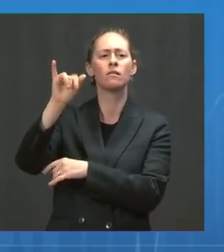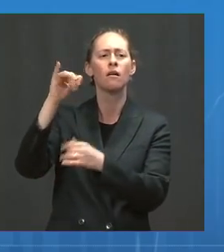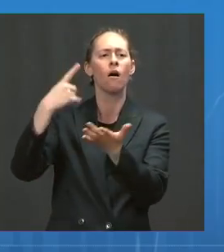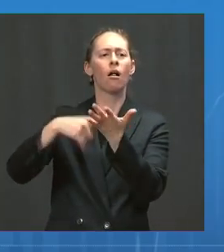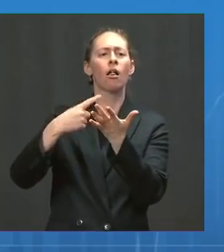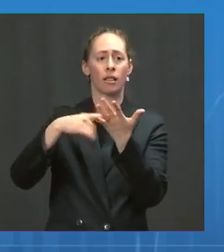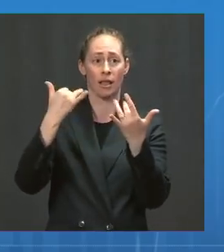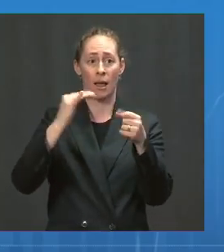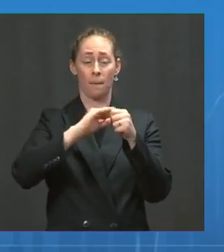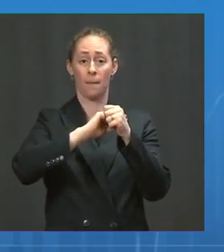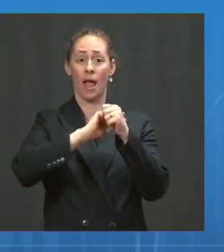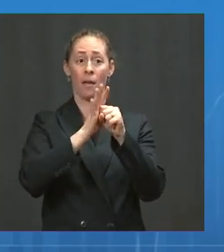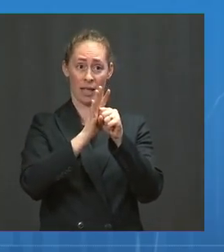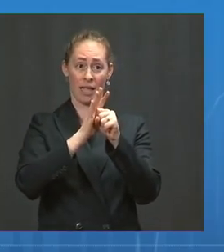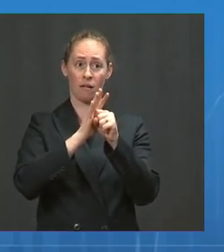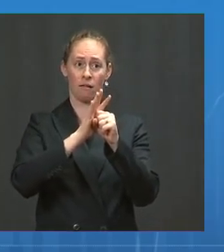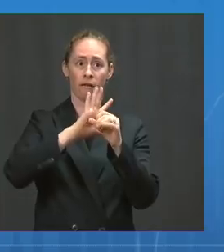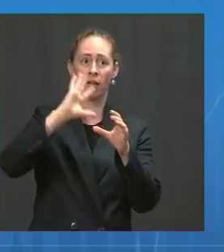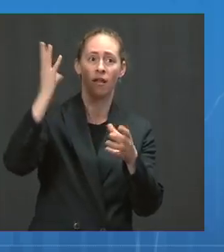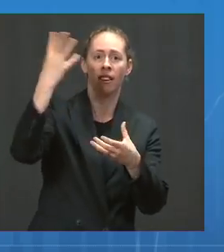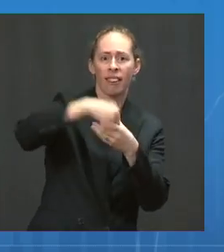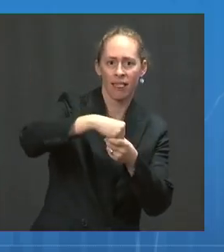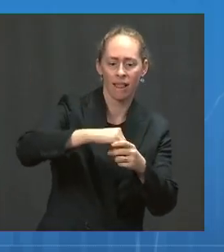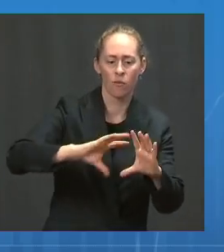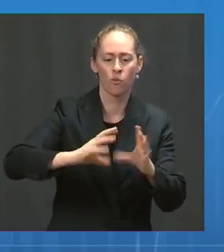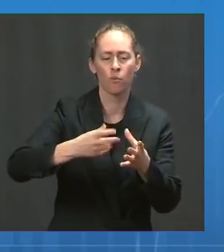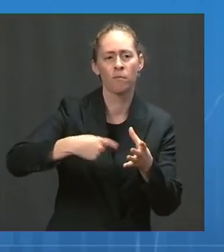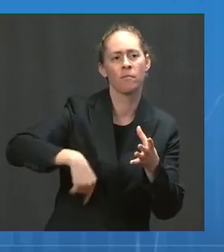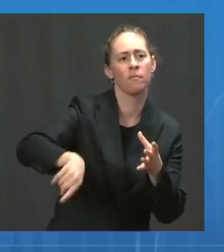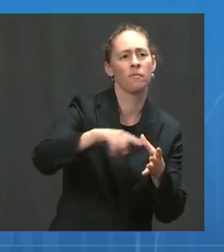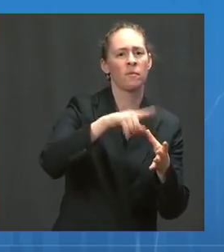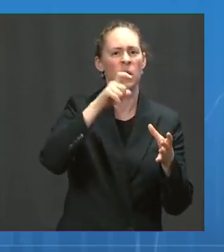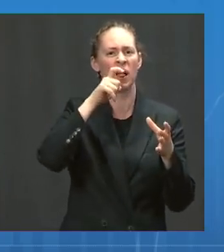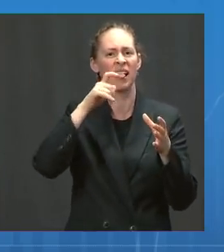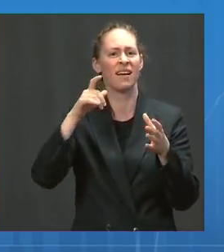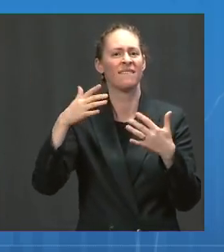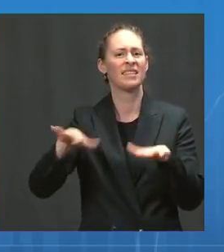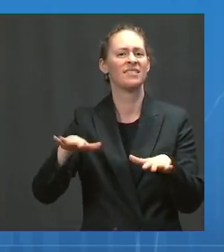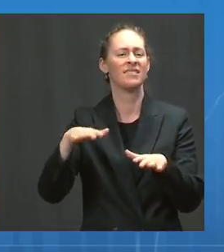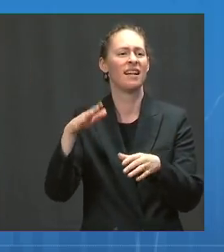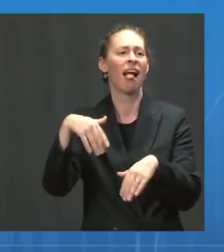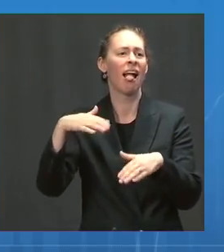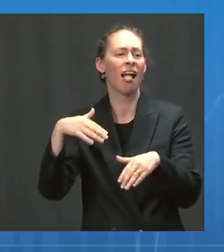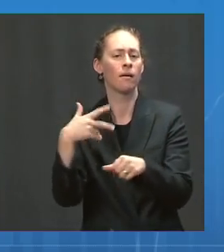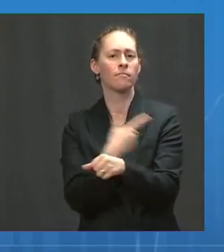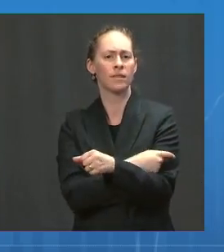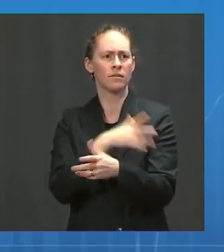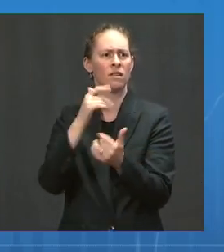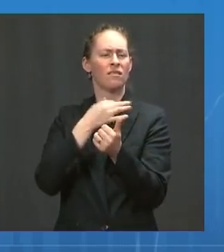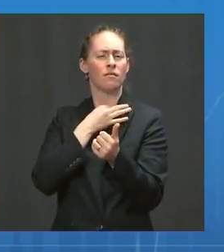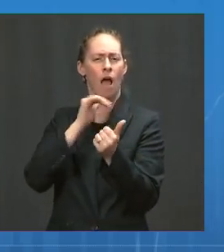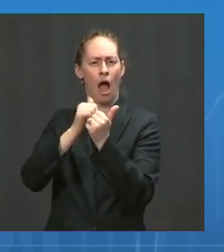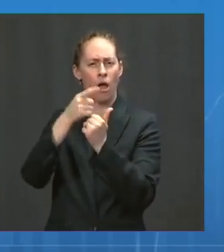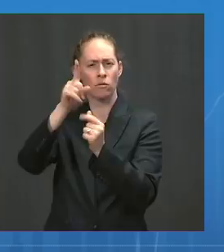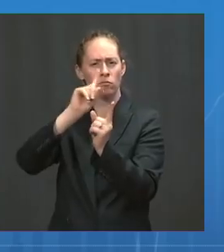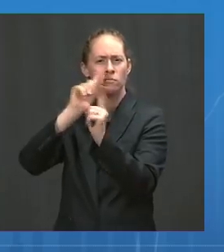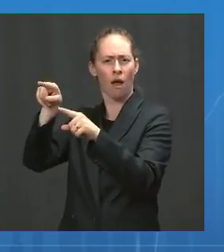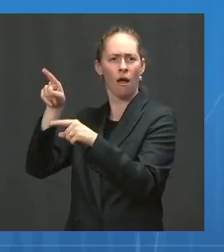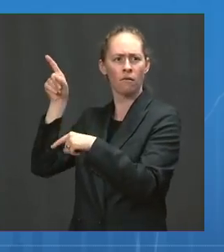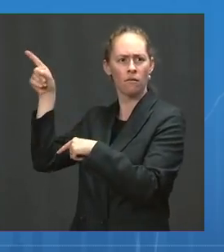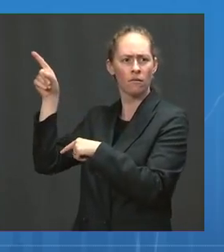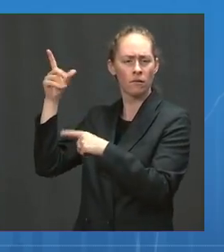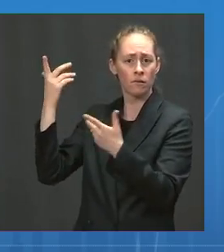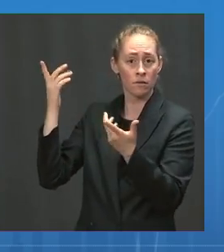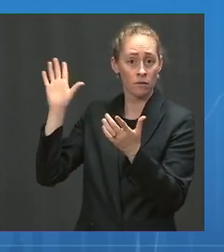unvaccinated, how does that change the administration's response to the pandemic? Does it, you know, is it a different sort of strategy? Does it mean that